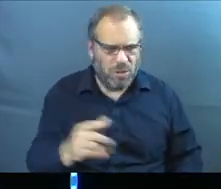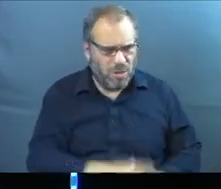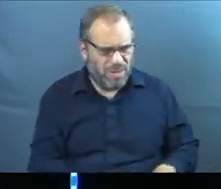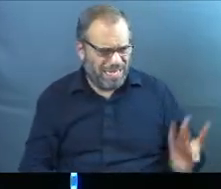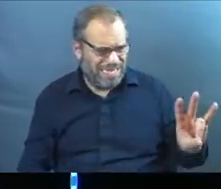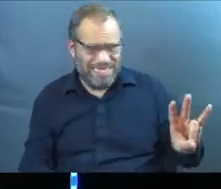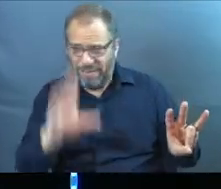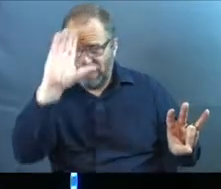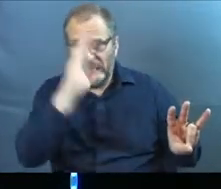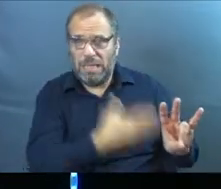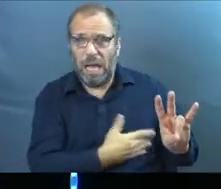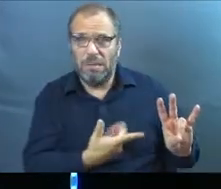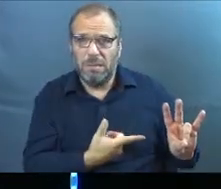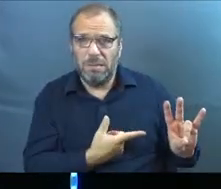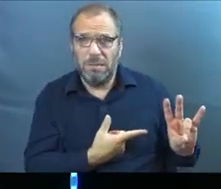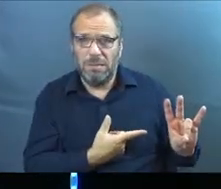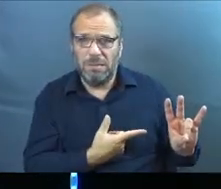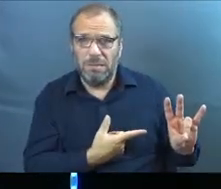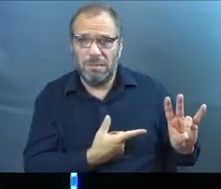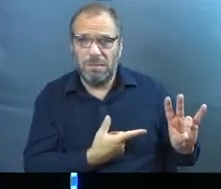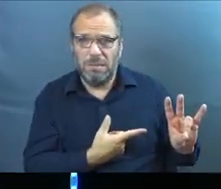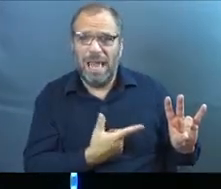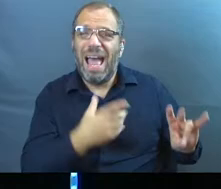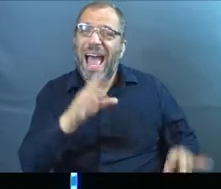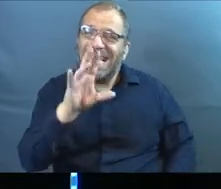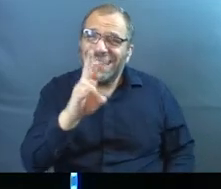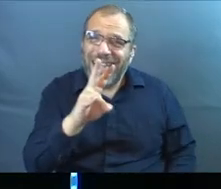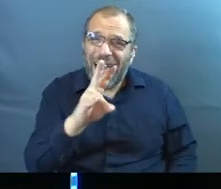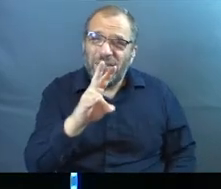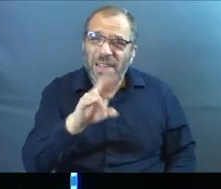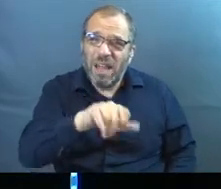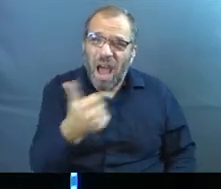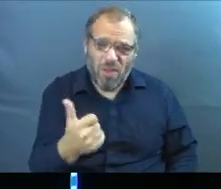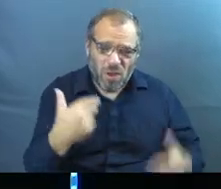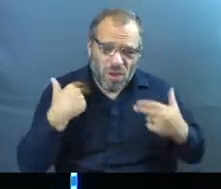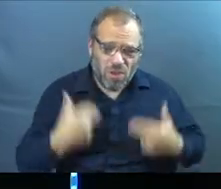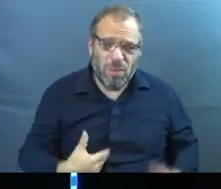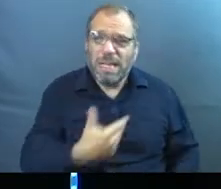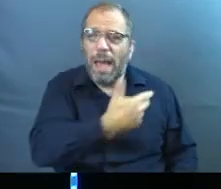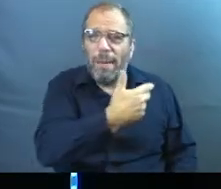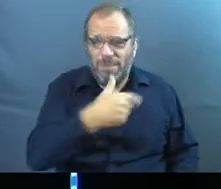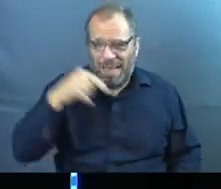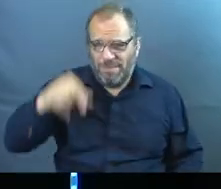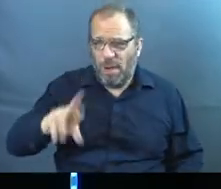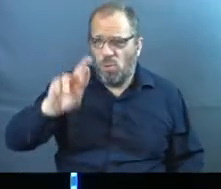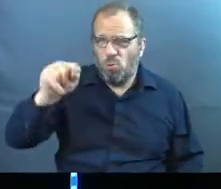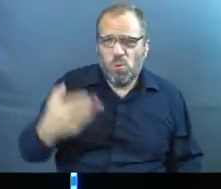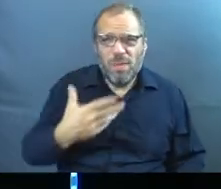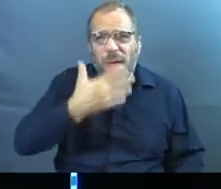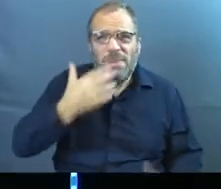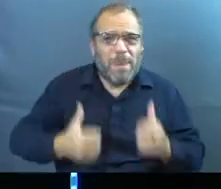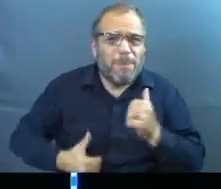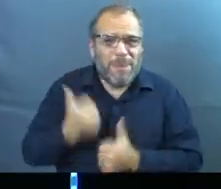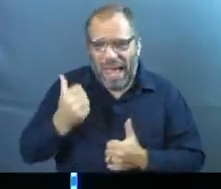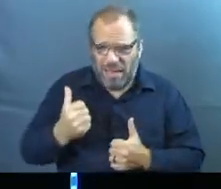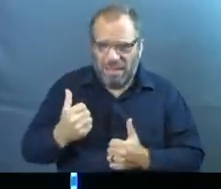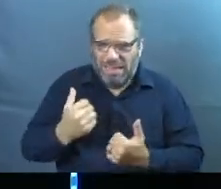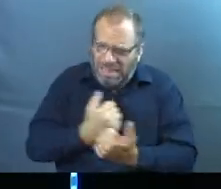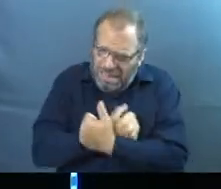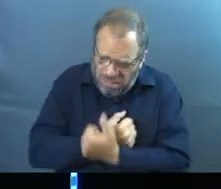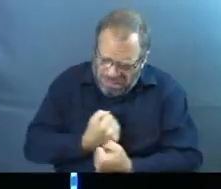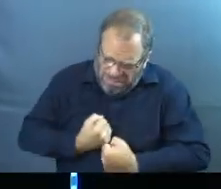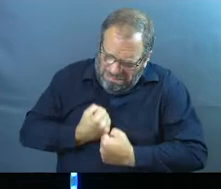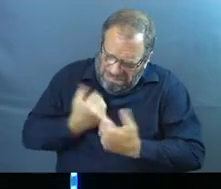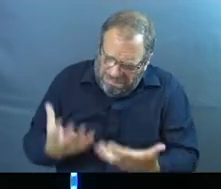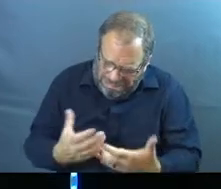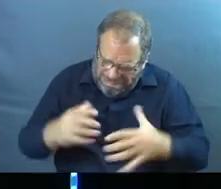seven sons, better than seven other human beings. This girl has poured out for you. She has loved you and